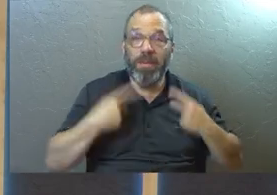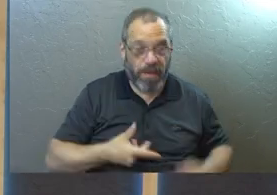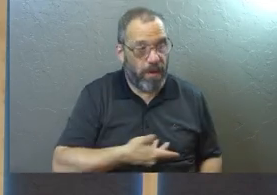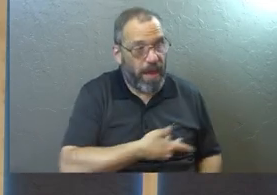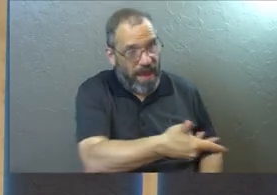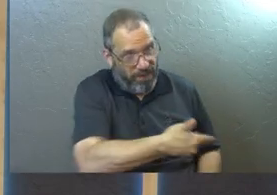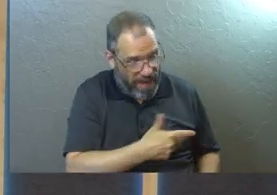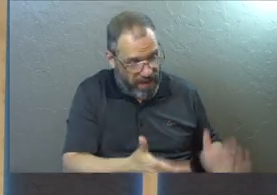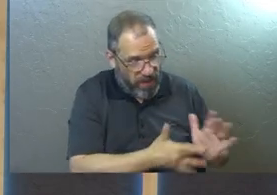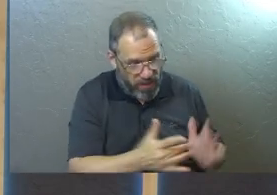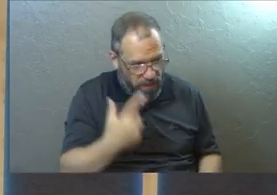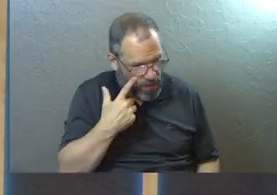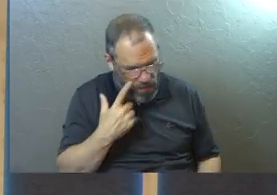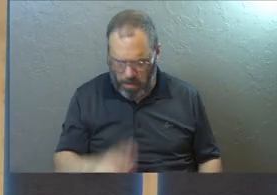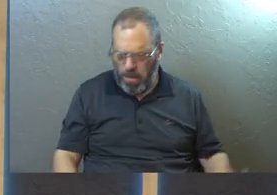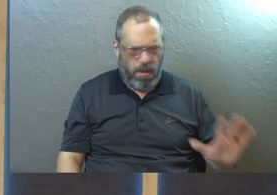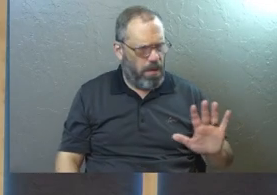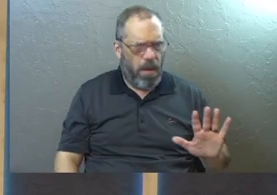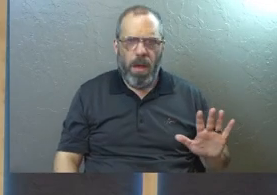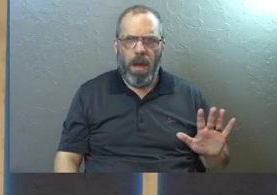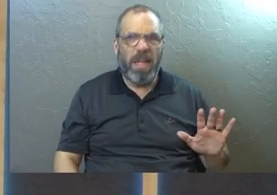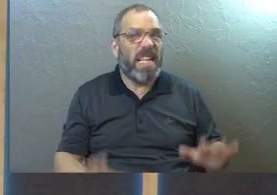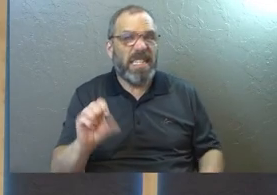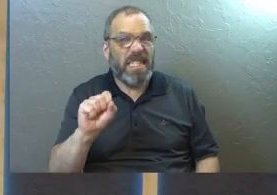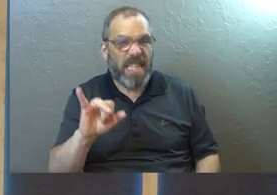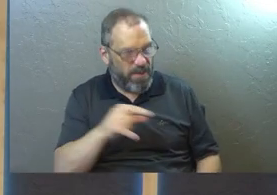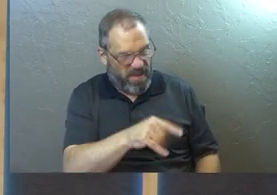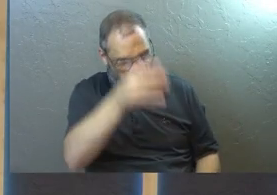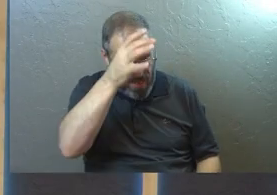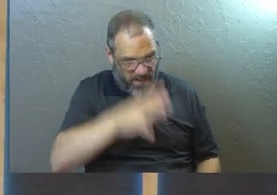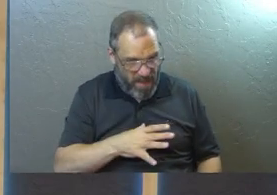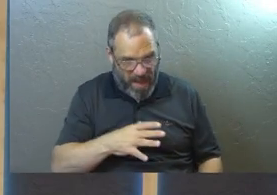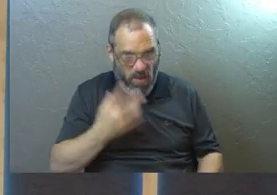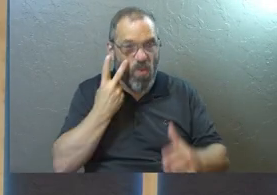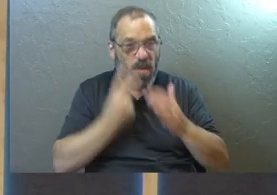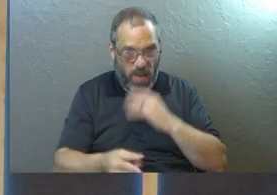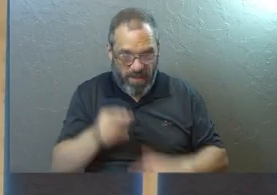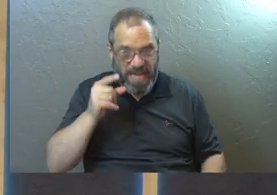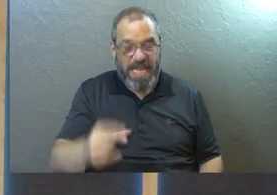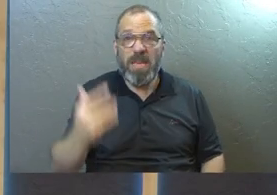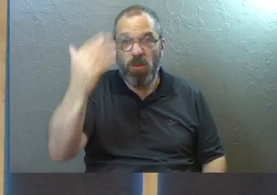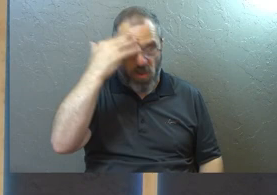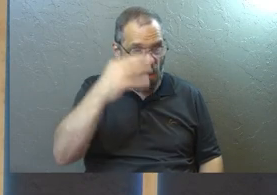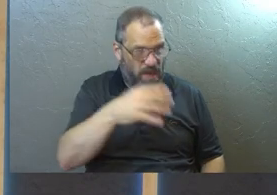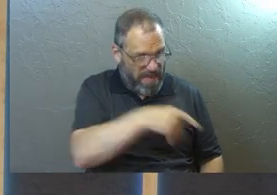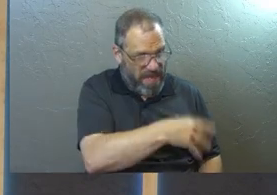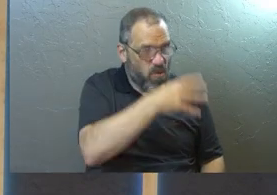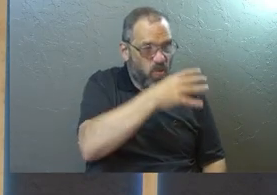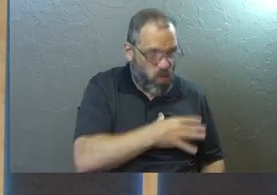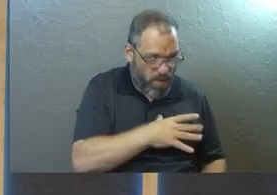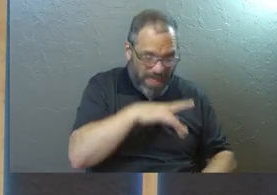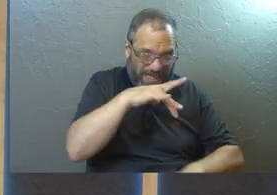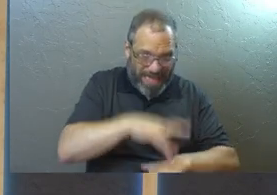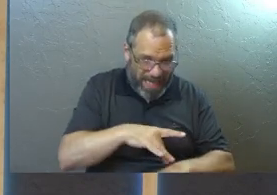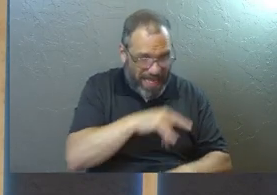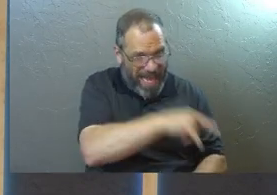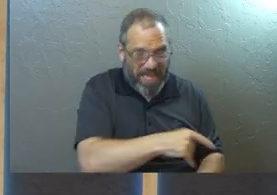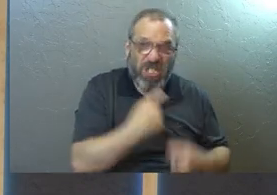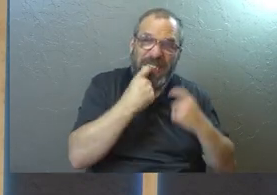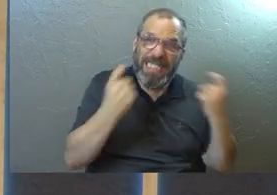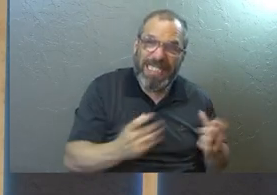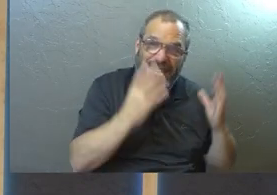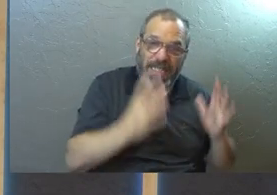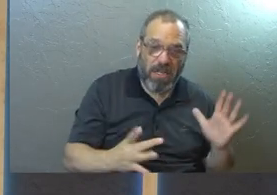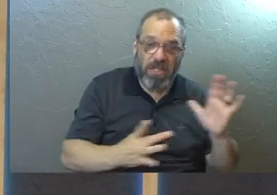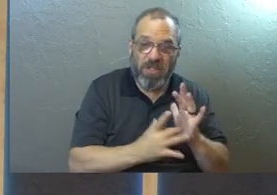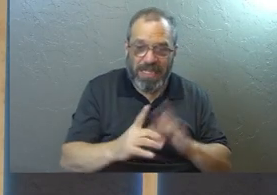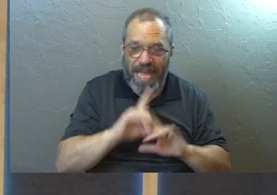invited him saw this, he said to himself, this is Simon talking. If this man were a prophet, he would know that this kind of woman is touching him and she's a sinner.